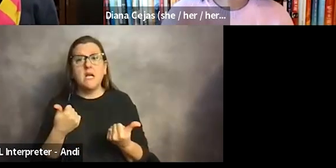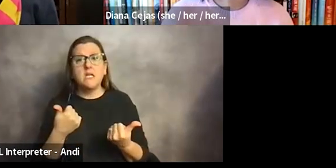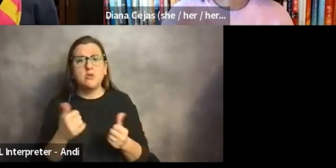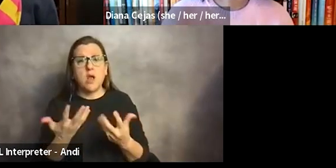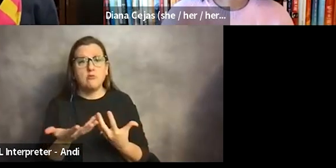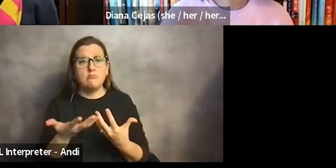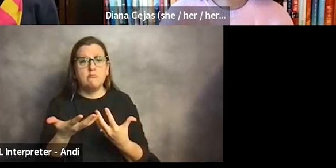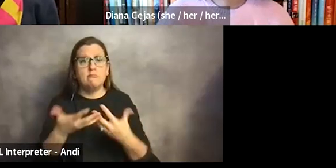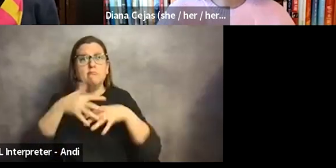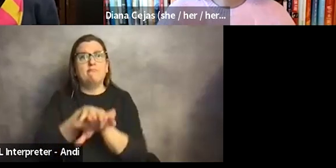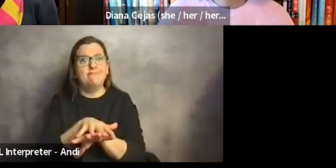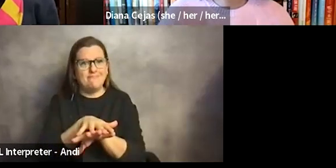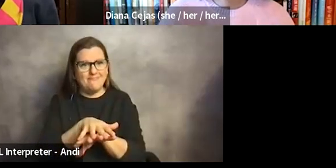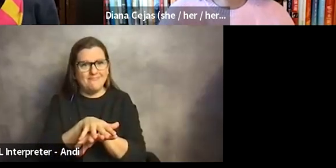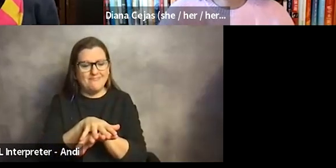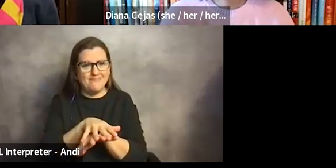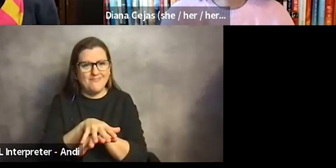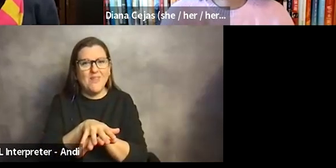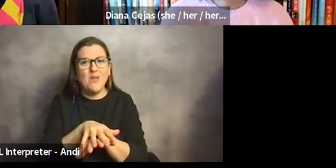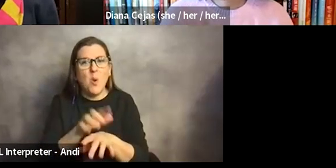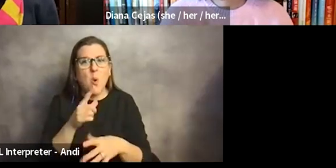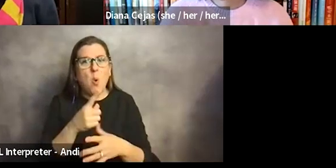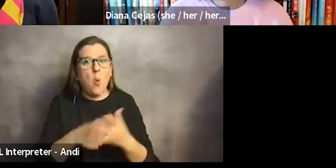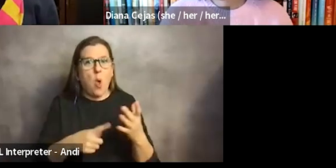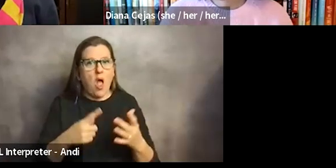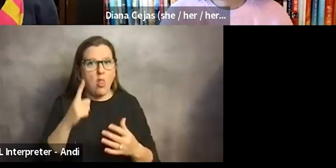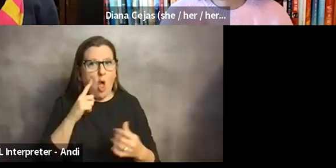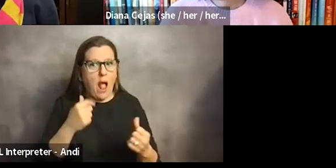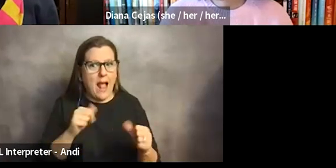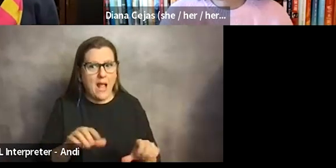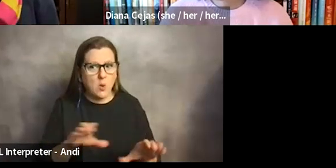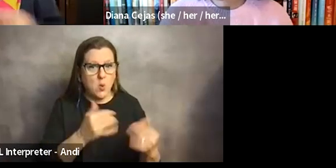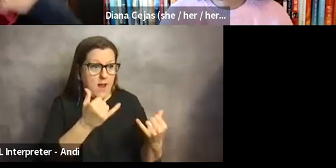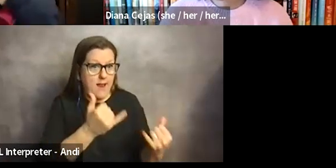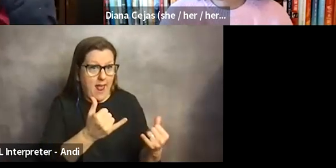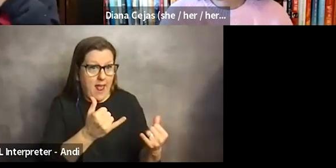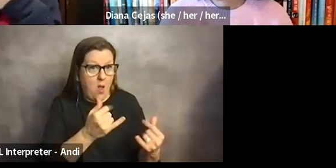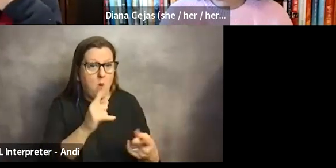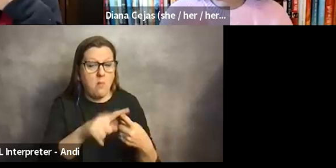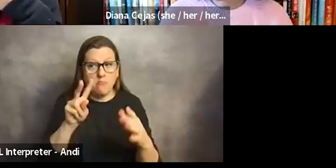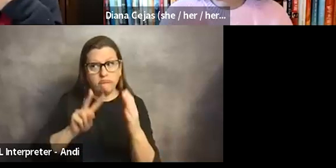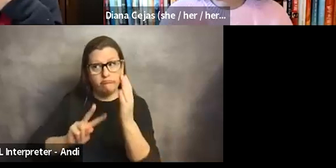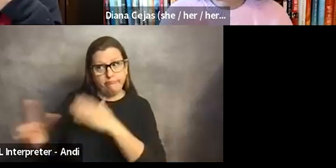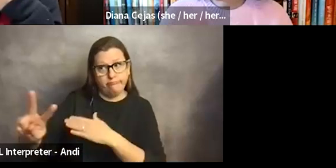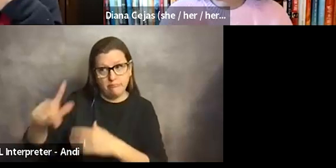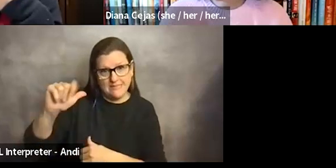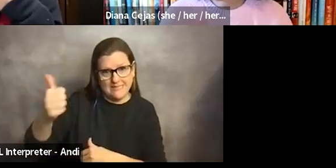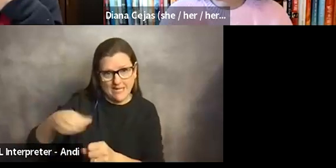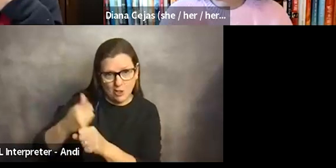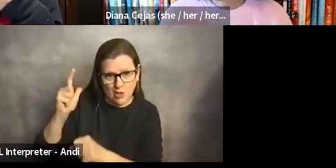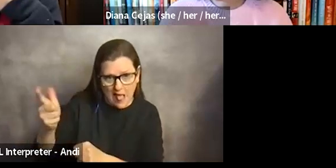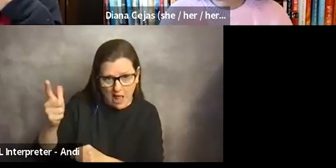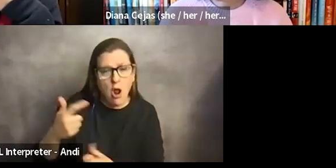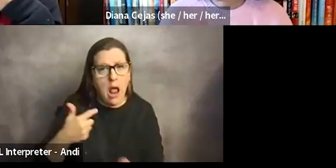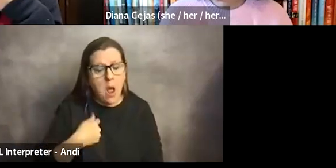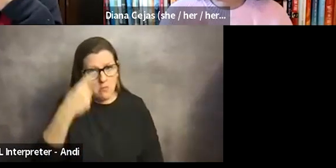that with what I thought I could do now. And what I thought I could do in 10 years, I was very mindful of the fact that my condition